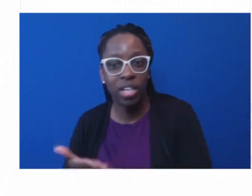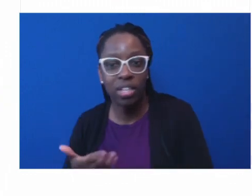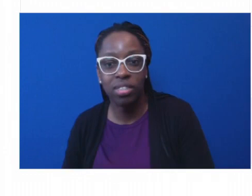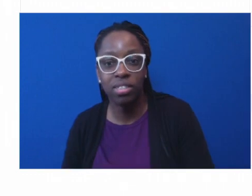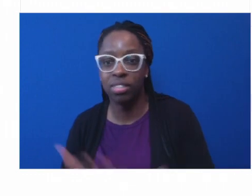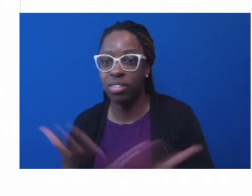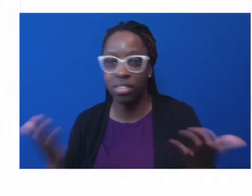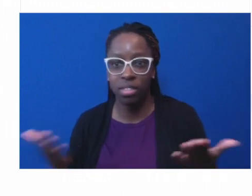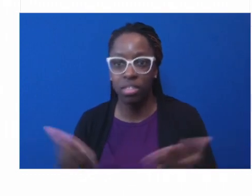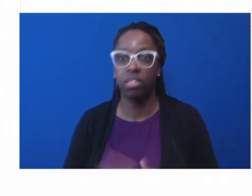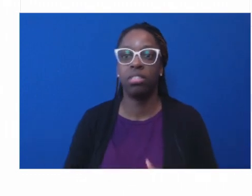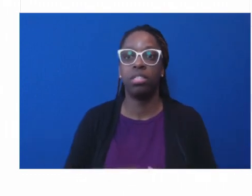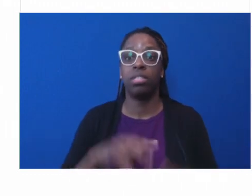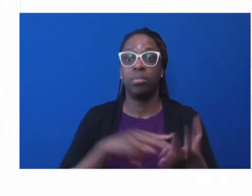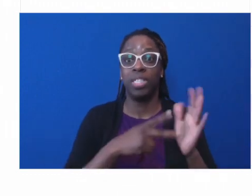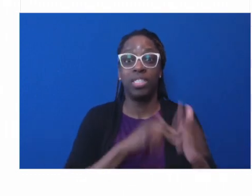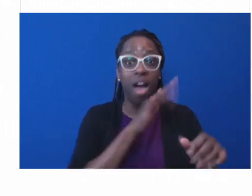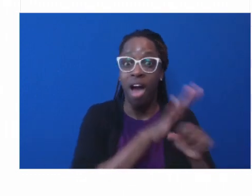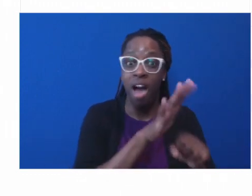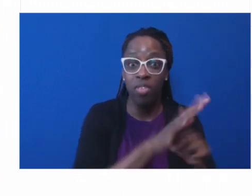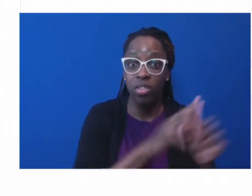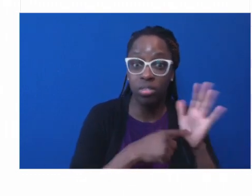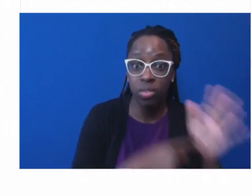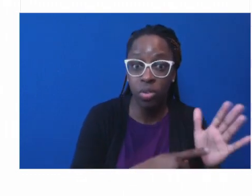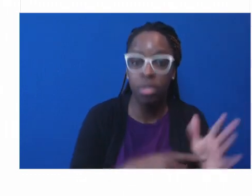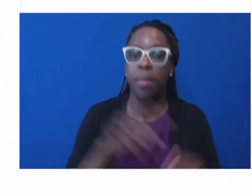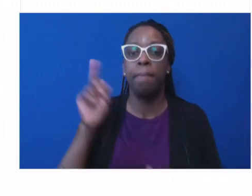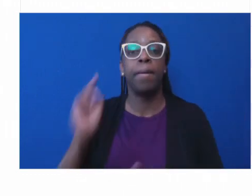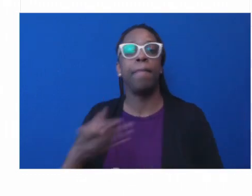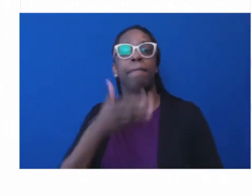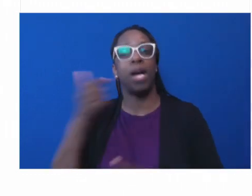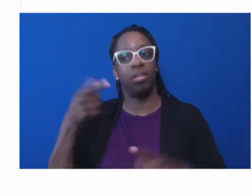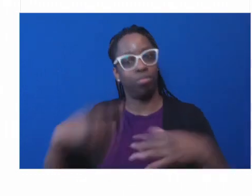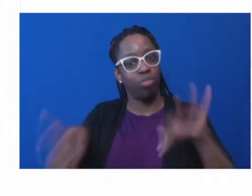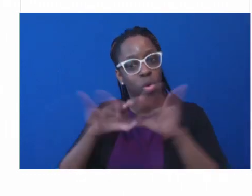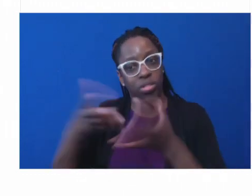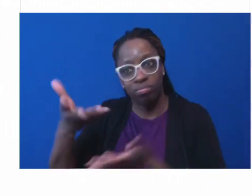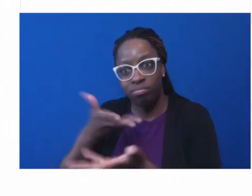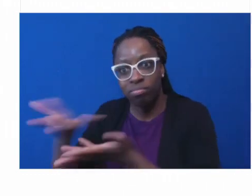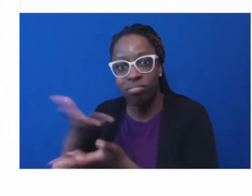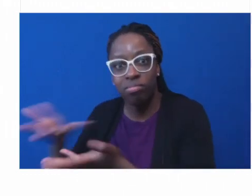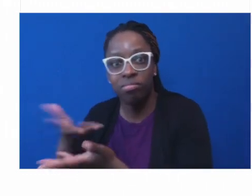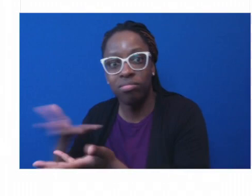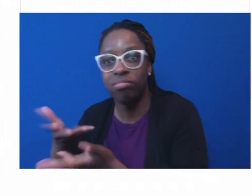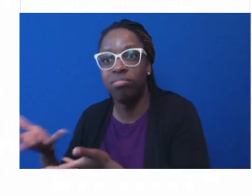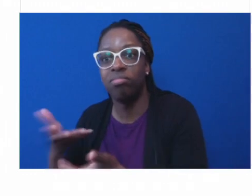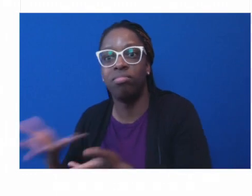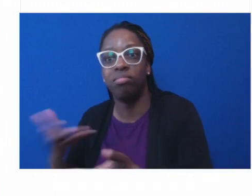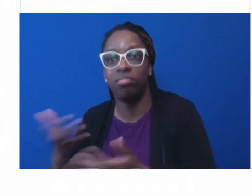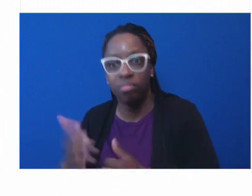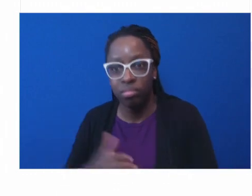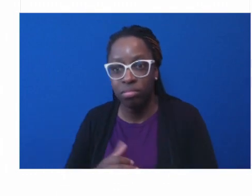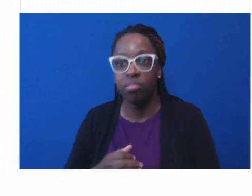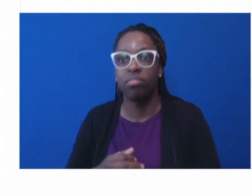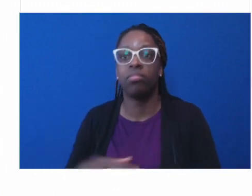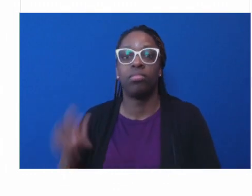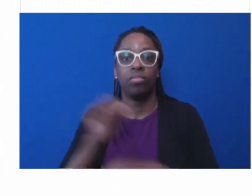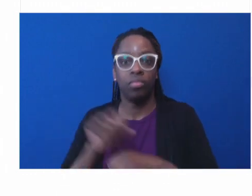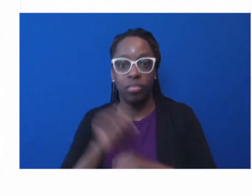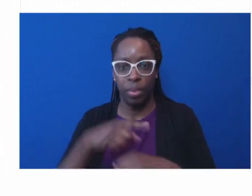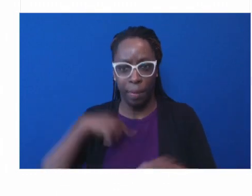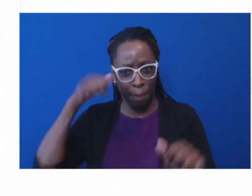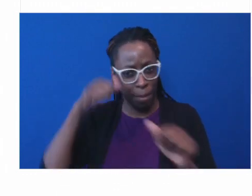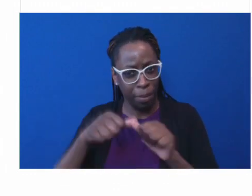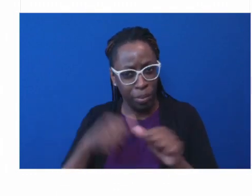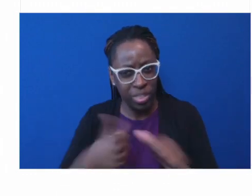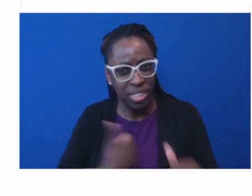We must be better at engaging. And by the way, we have to keep reminding ourselves that we are of the community. And so when